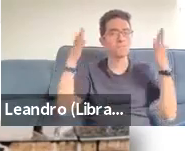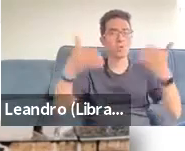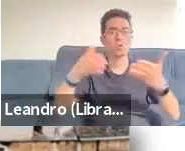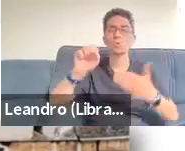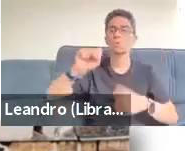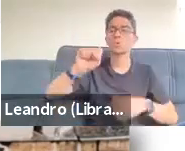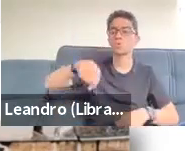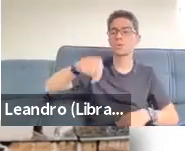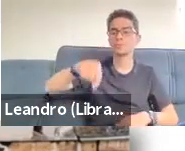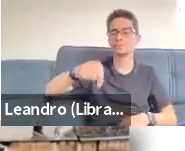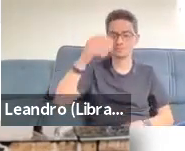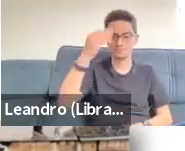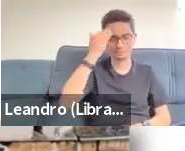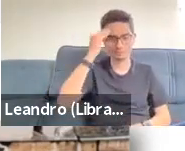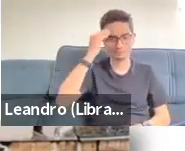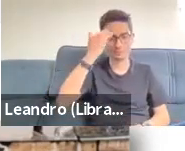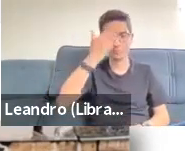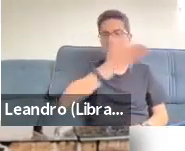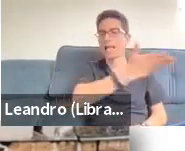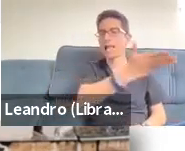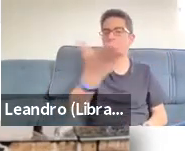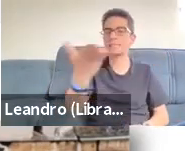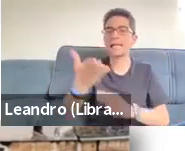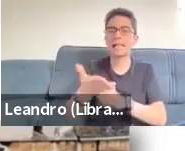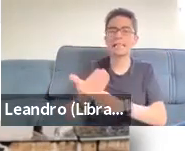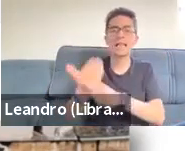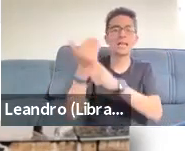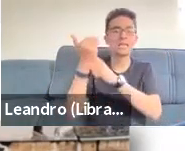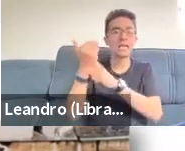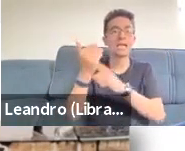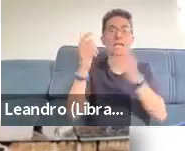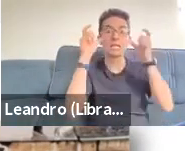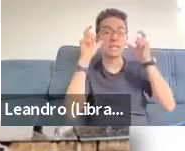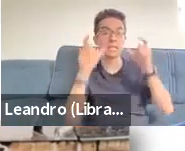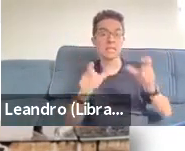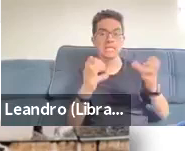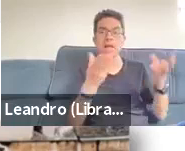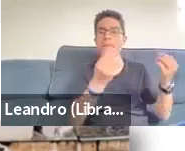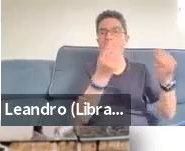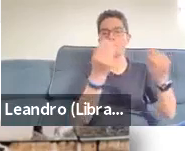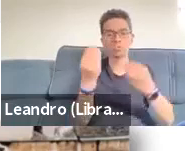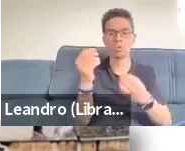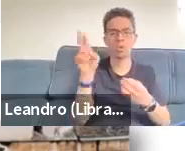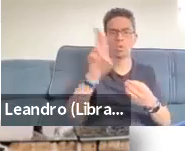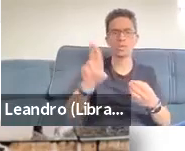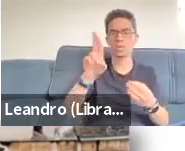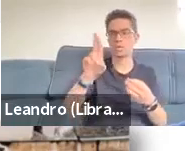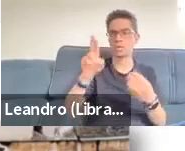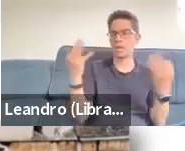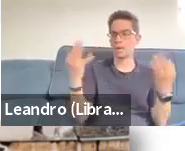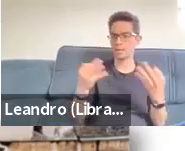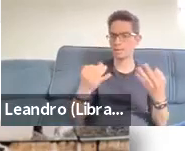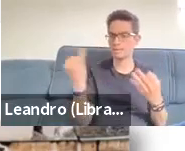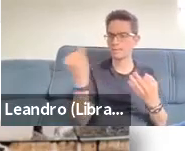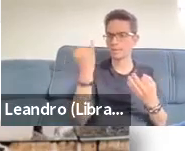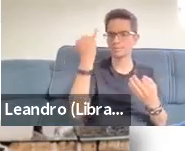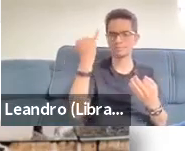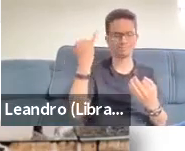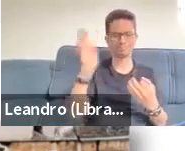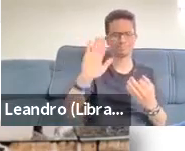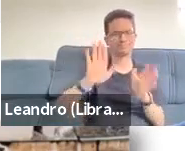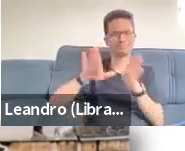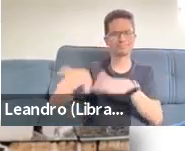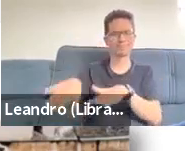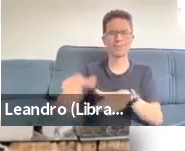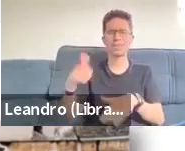strikingly underutilized. And even when people take them on are frequently abandoned by particular individuals. And indeed, you'll